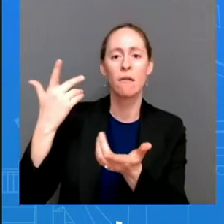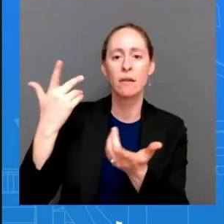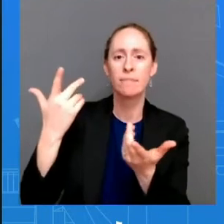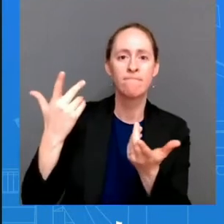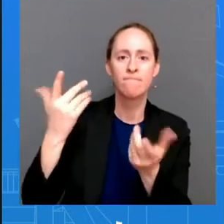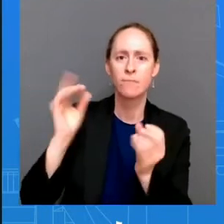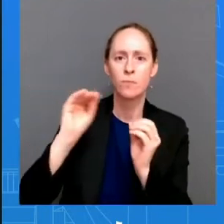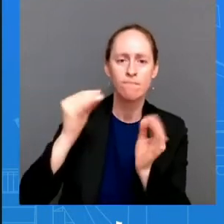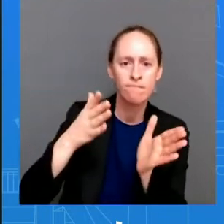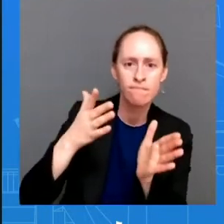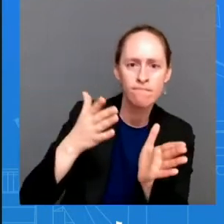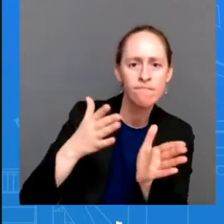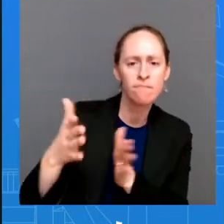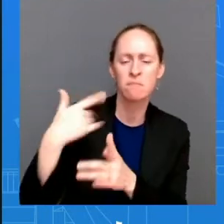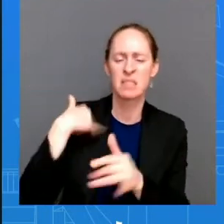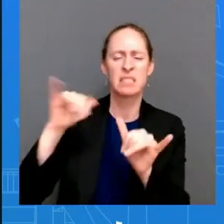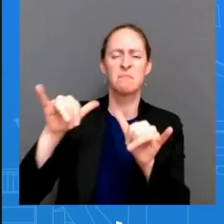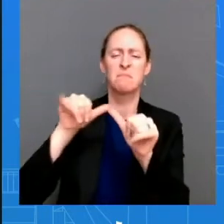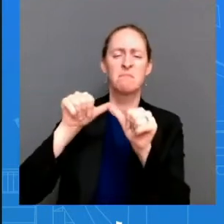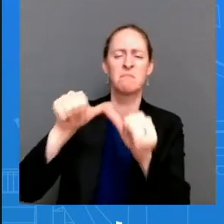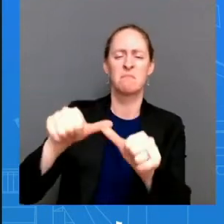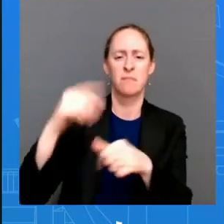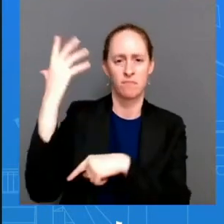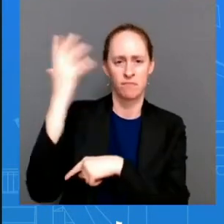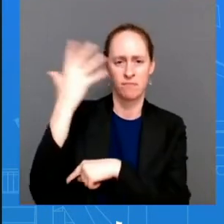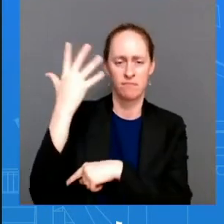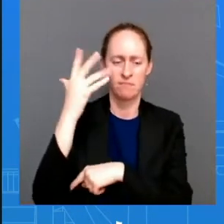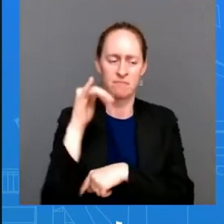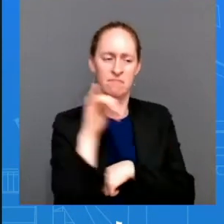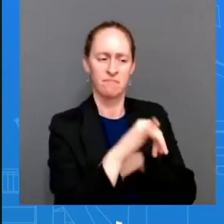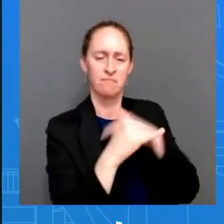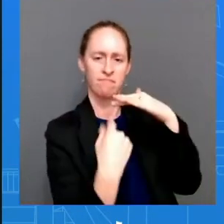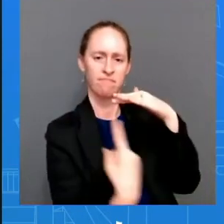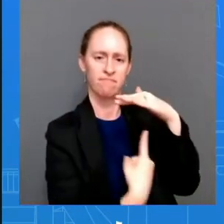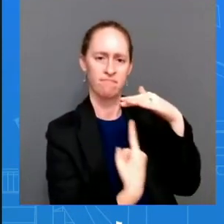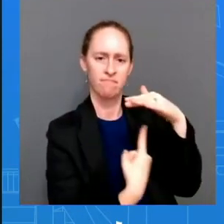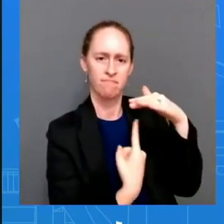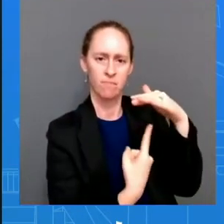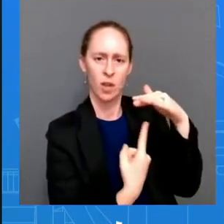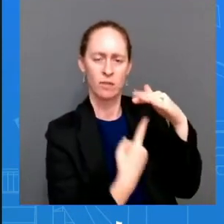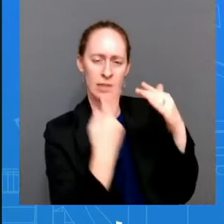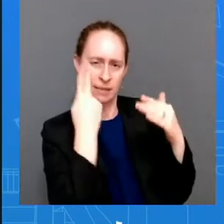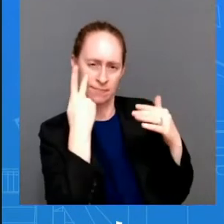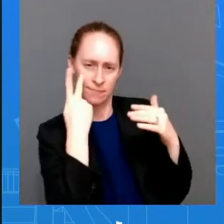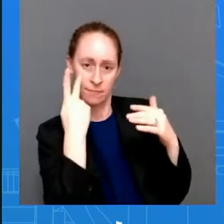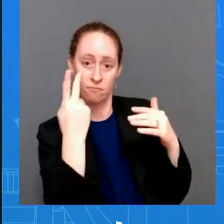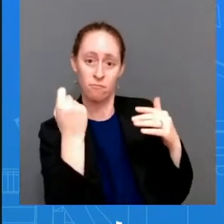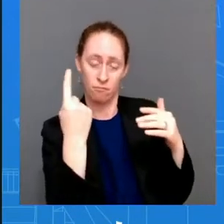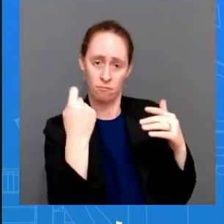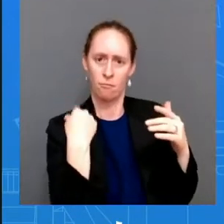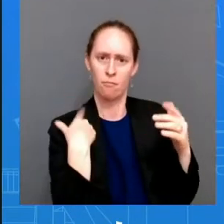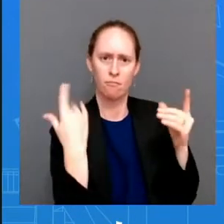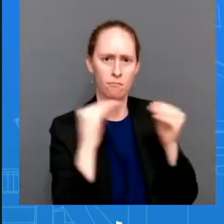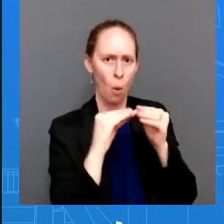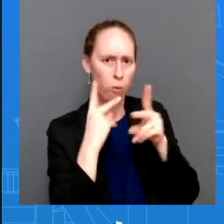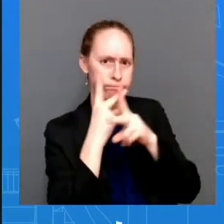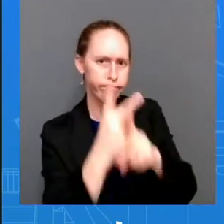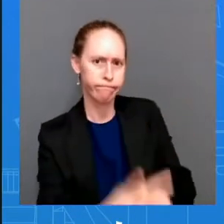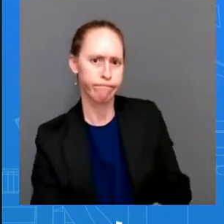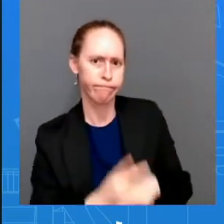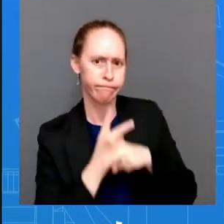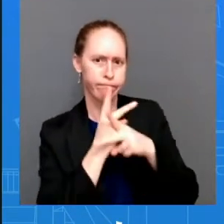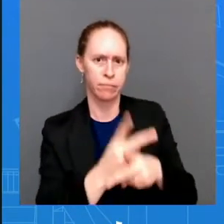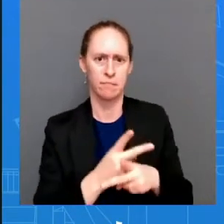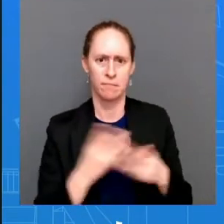isolation we added to our protocol as we do here at the white house because of the unique situation and the unique jobs that we all have